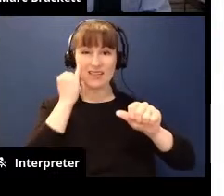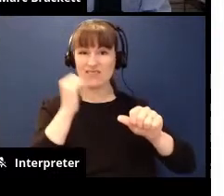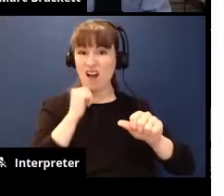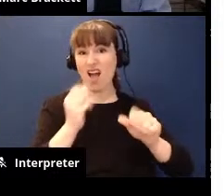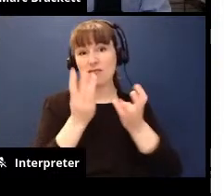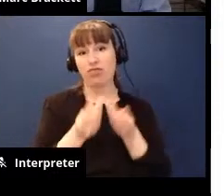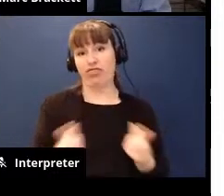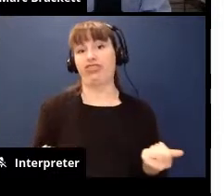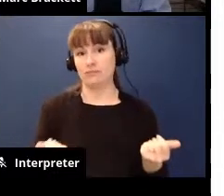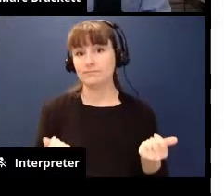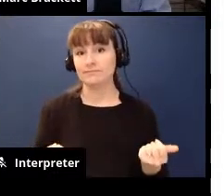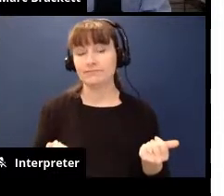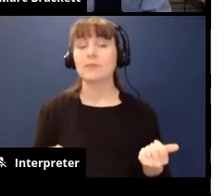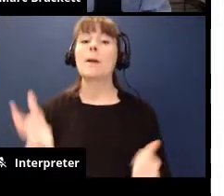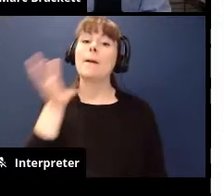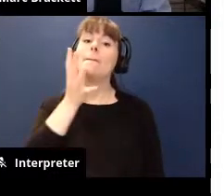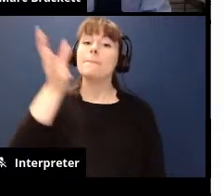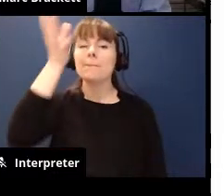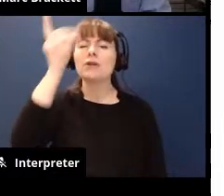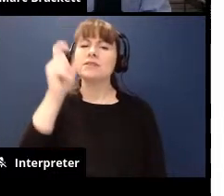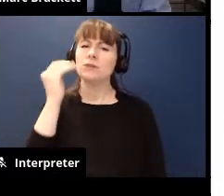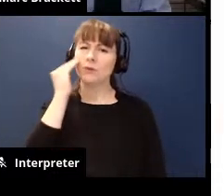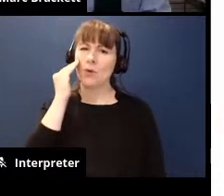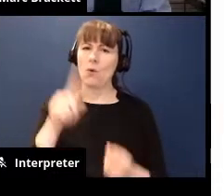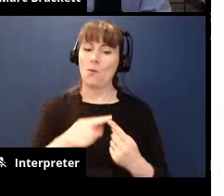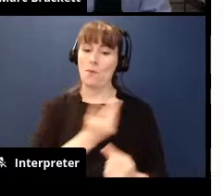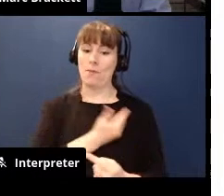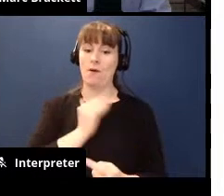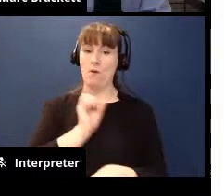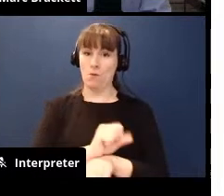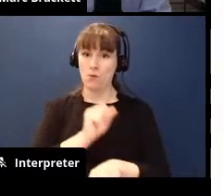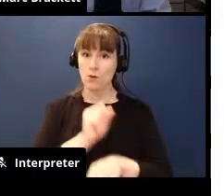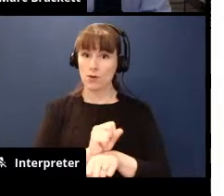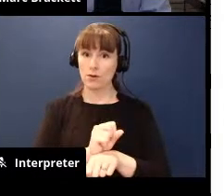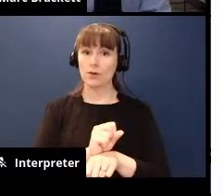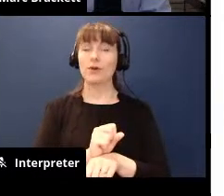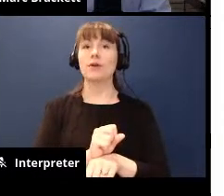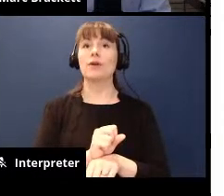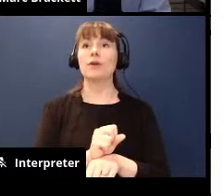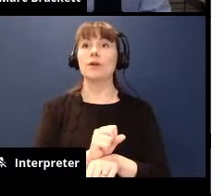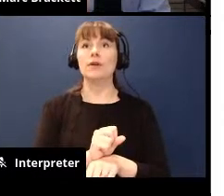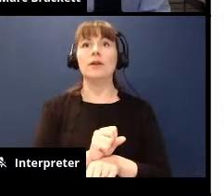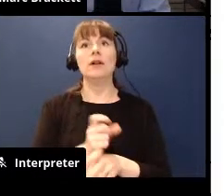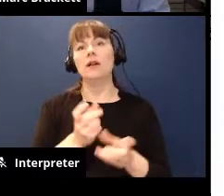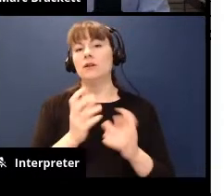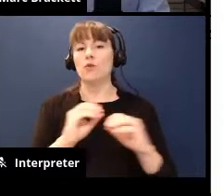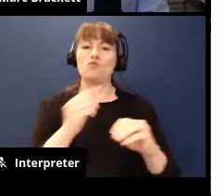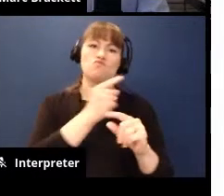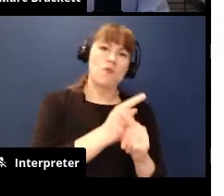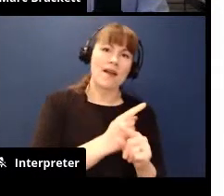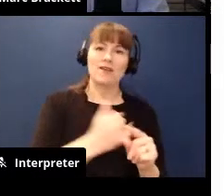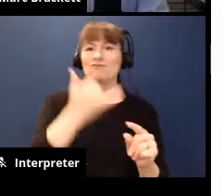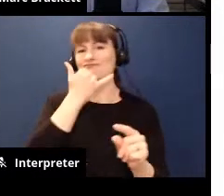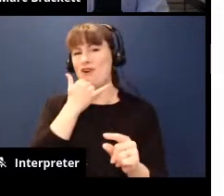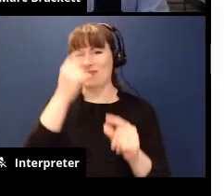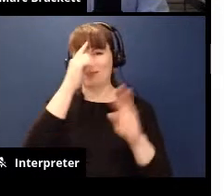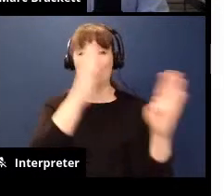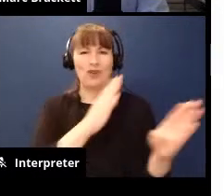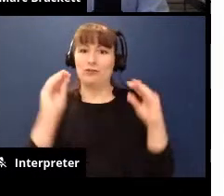parents need to know also about this work and teachers is that there is no right or wrong strategy